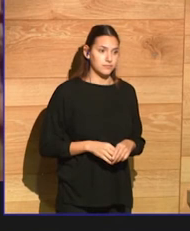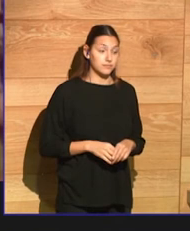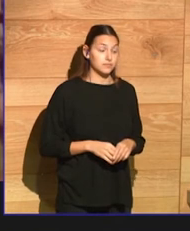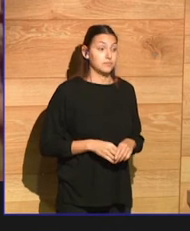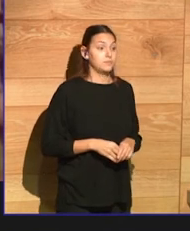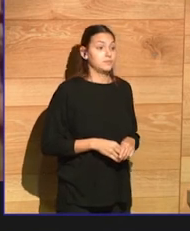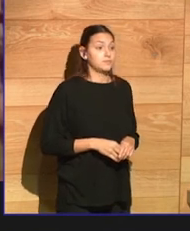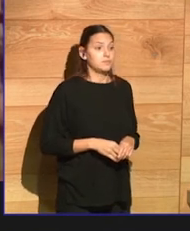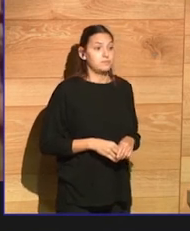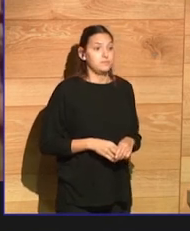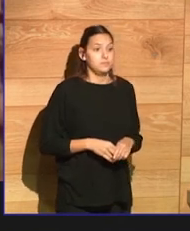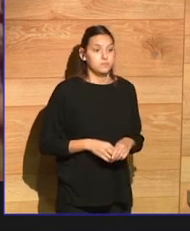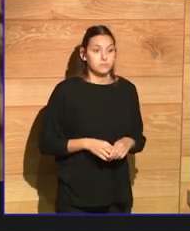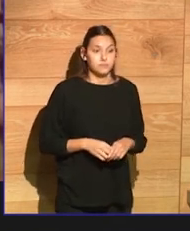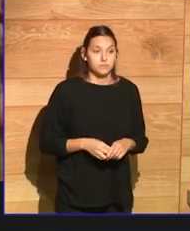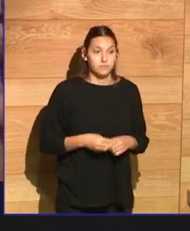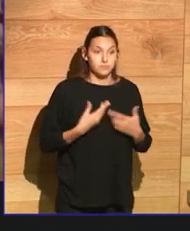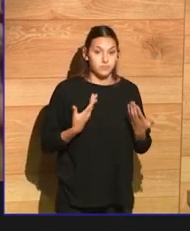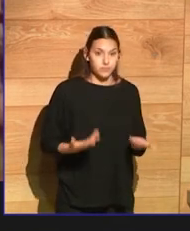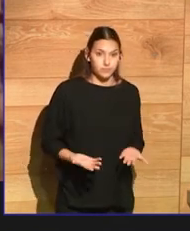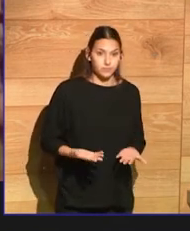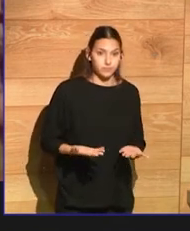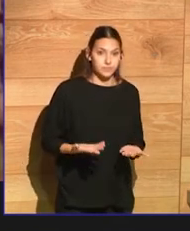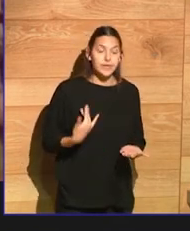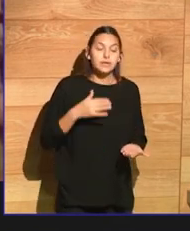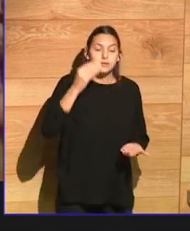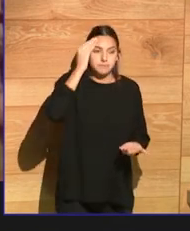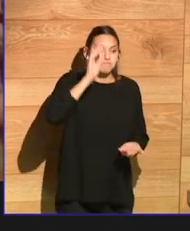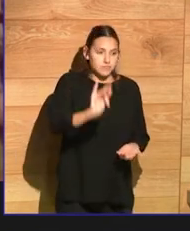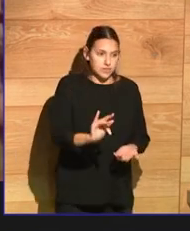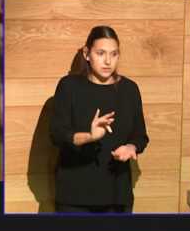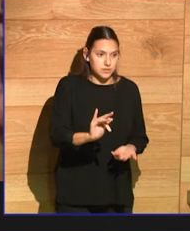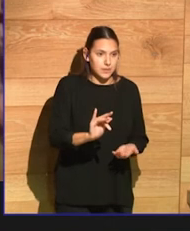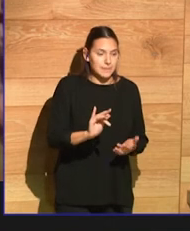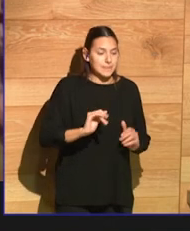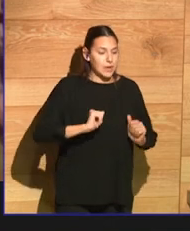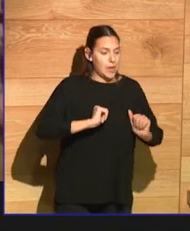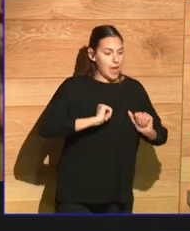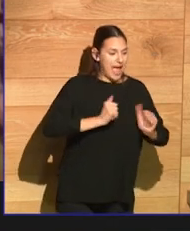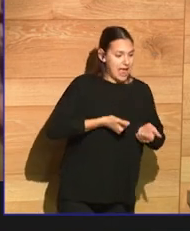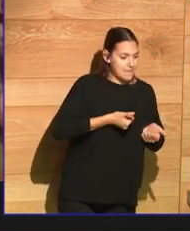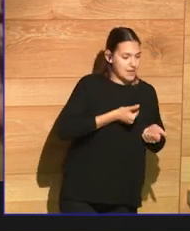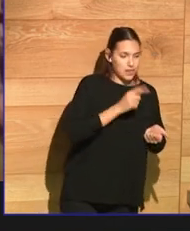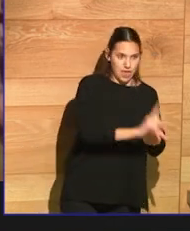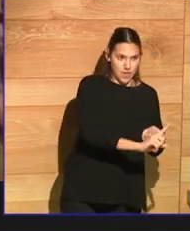Ultimately, it needs to be, but not on the, not at the beginning, because the reader will not